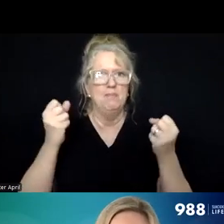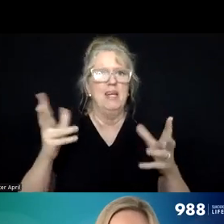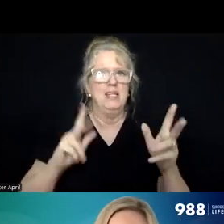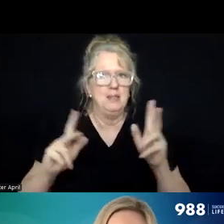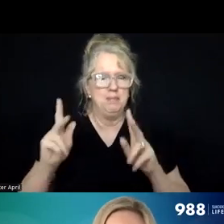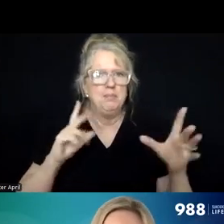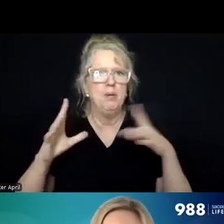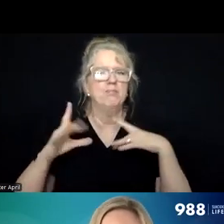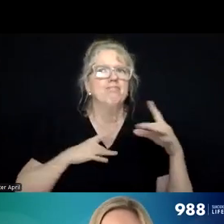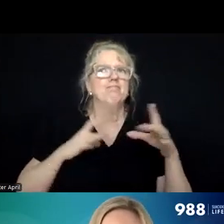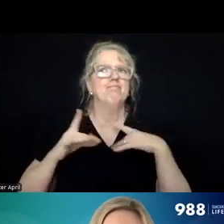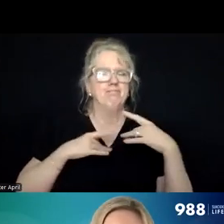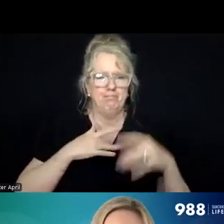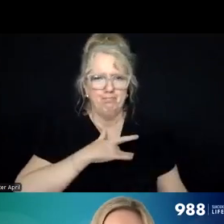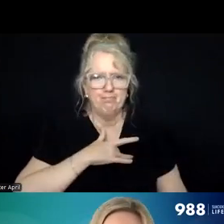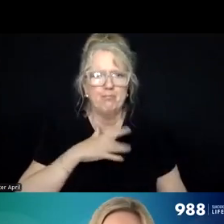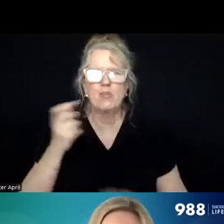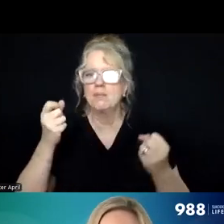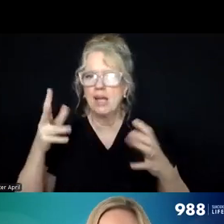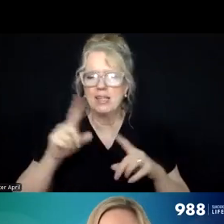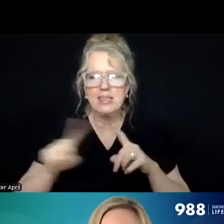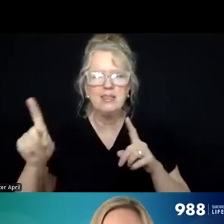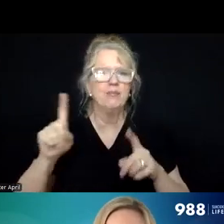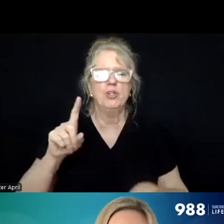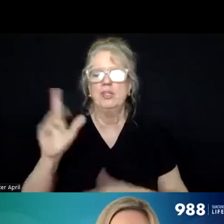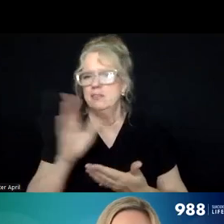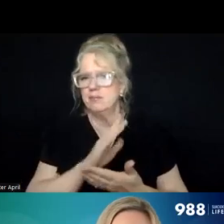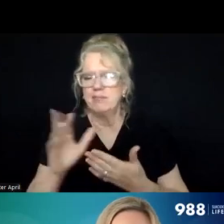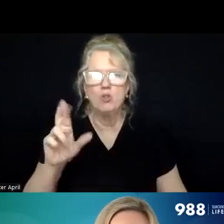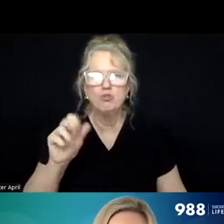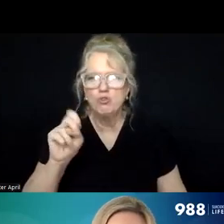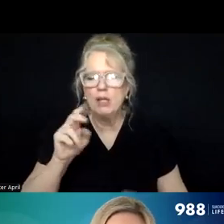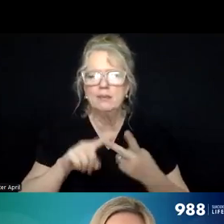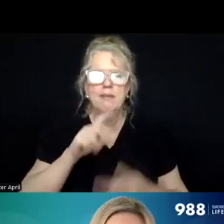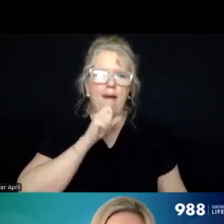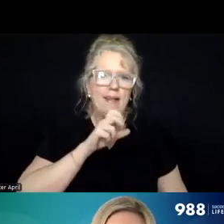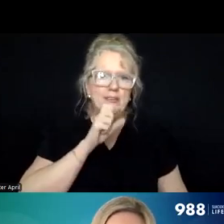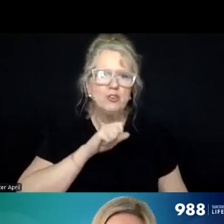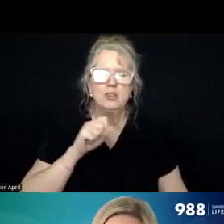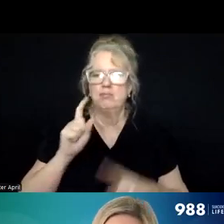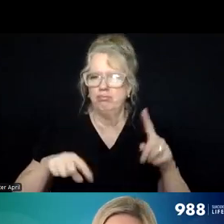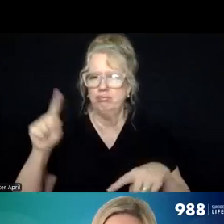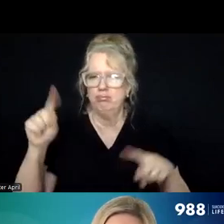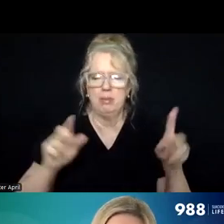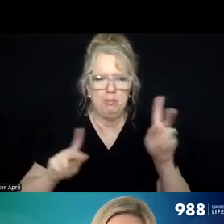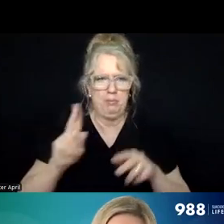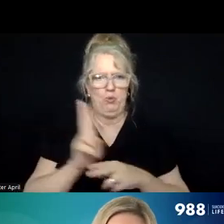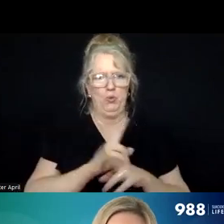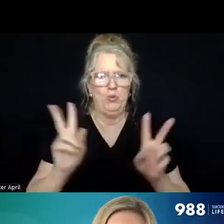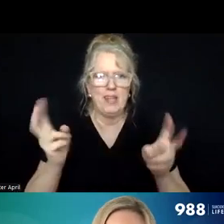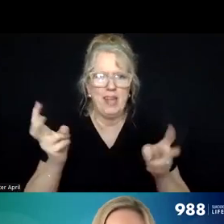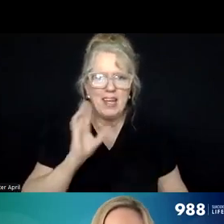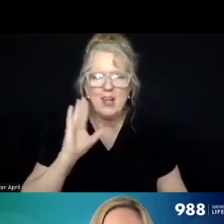lot of people across different races and ages, uh, and walks of life. So we're using that in our first